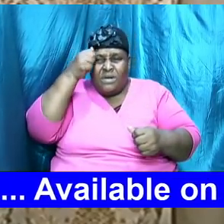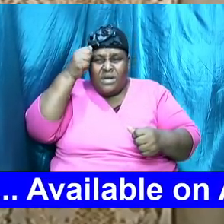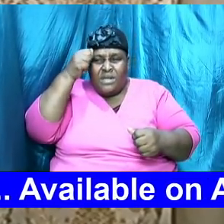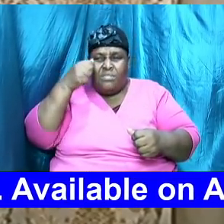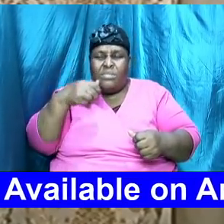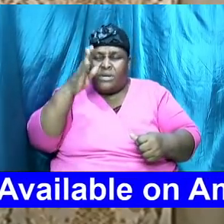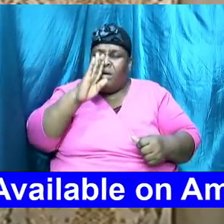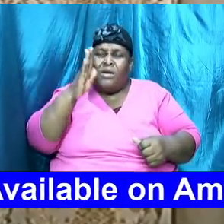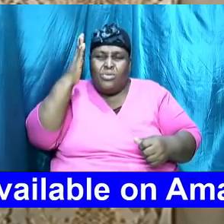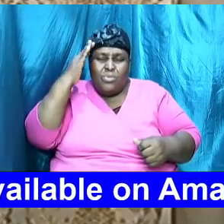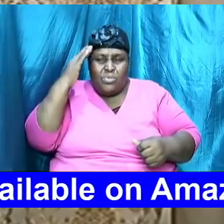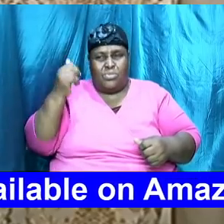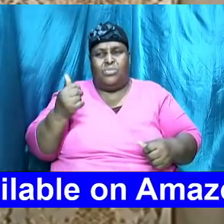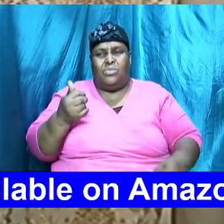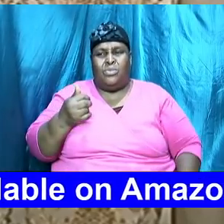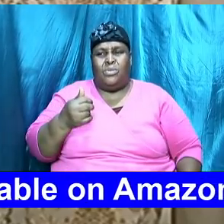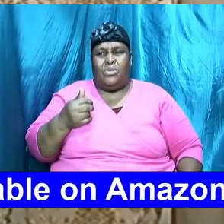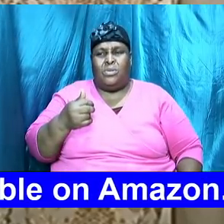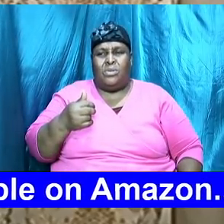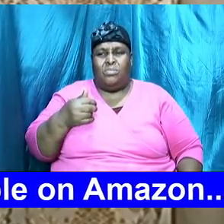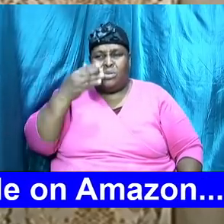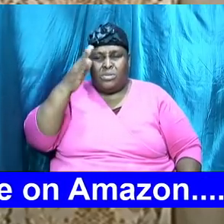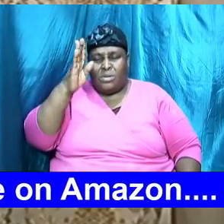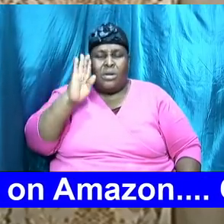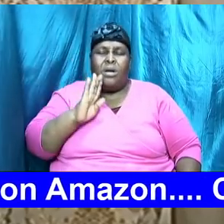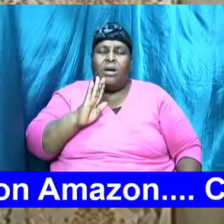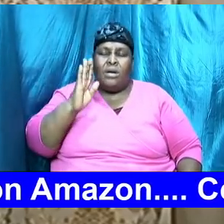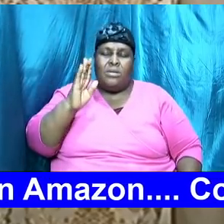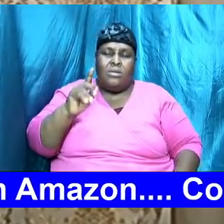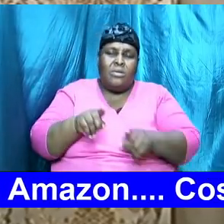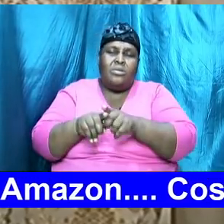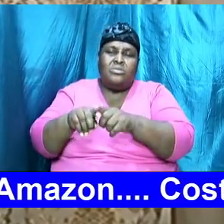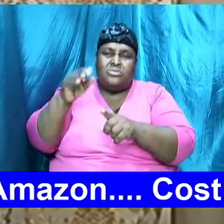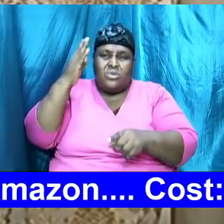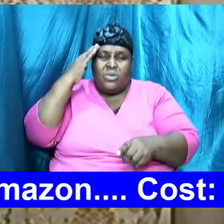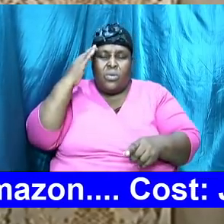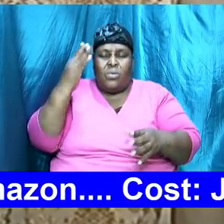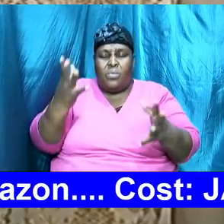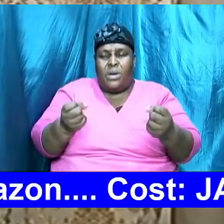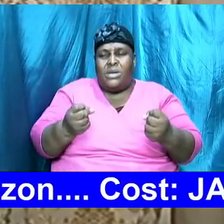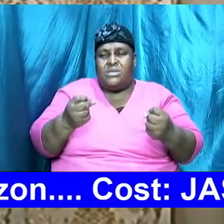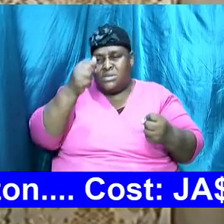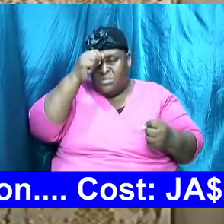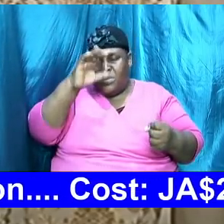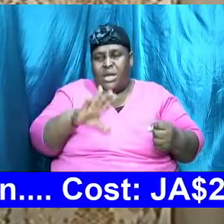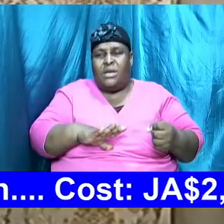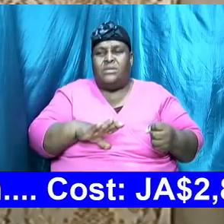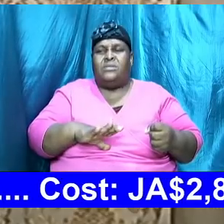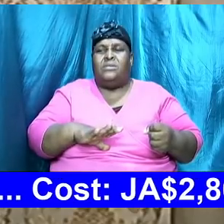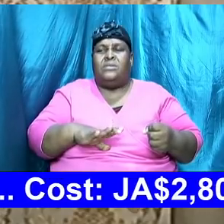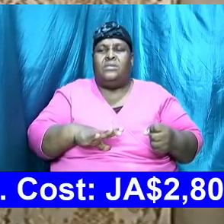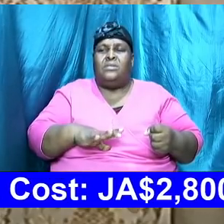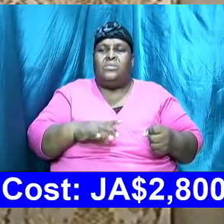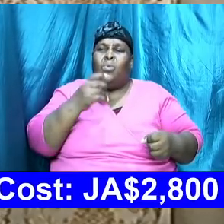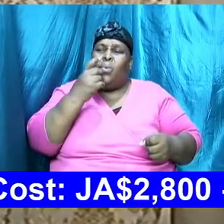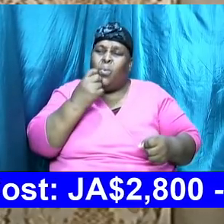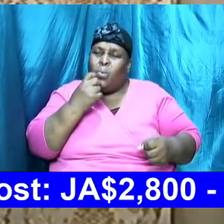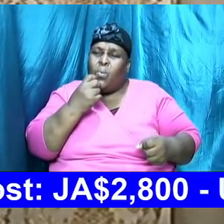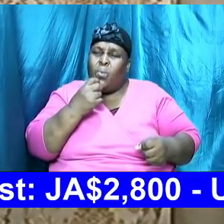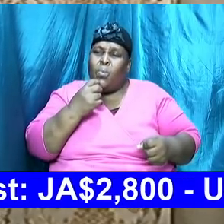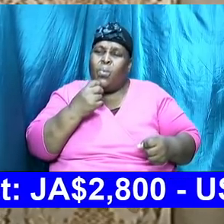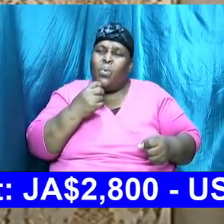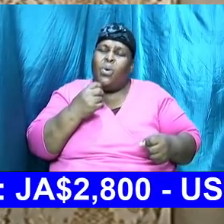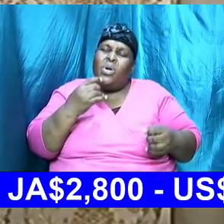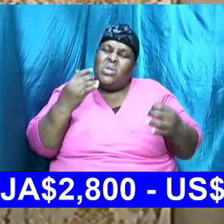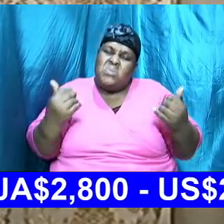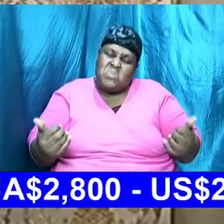knew that he wanted man who was now reflecting